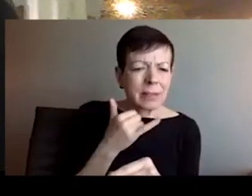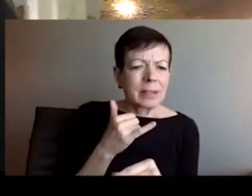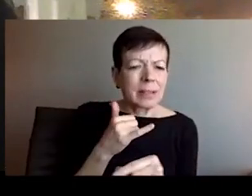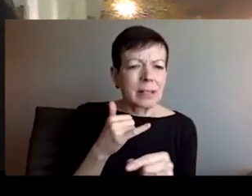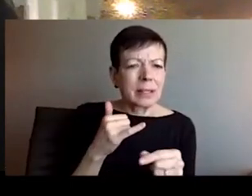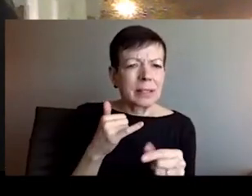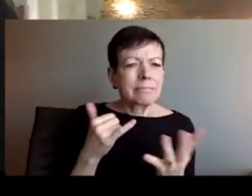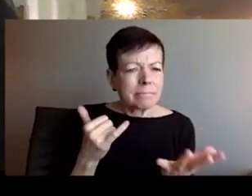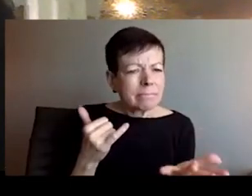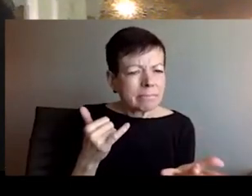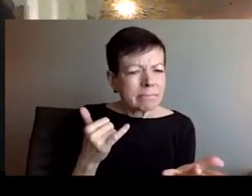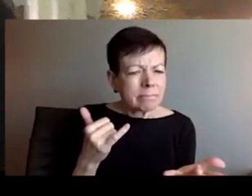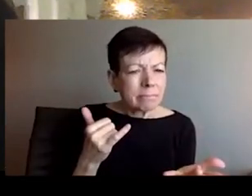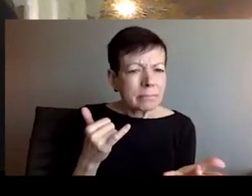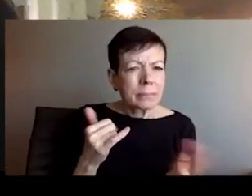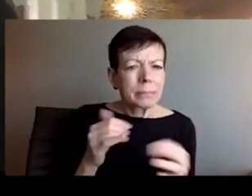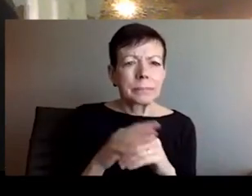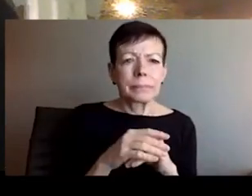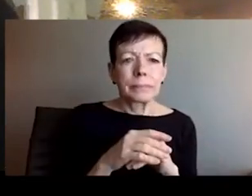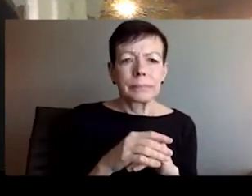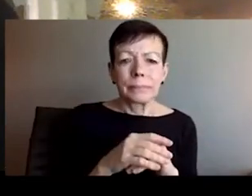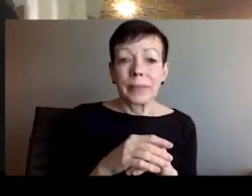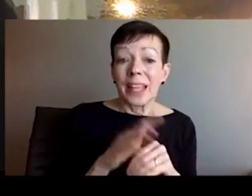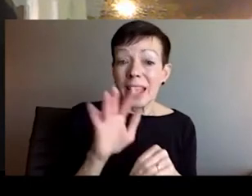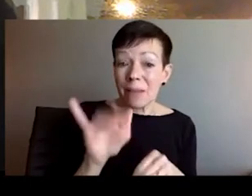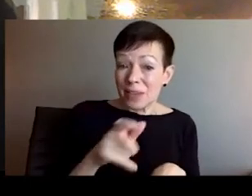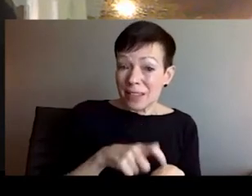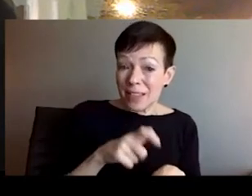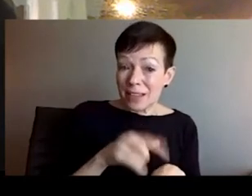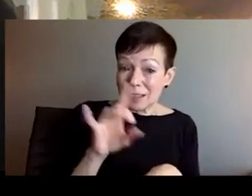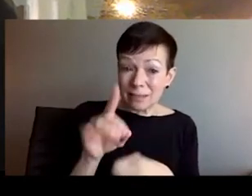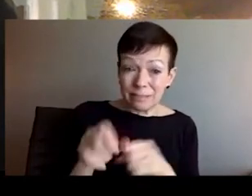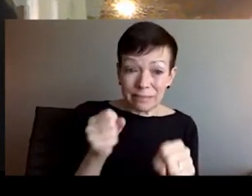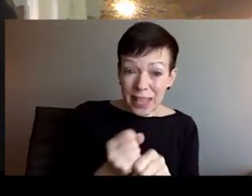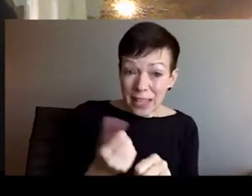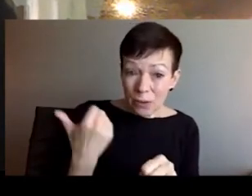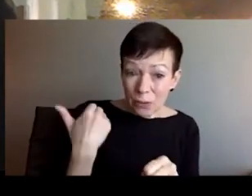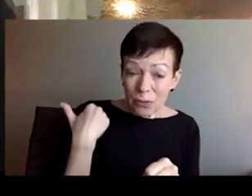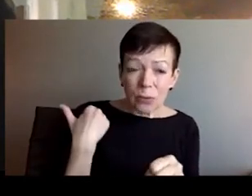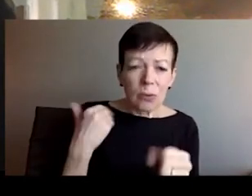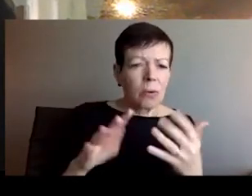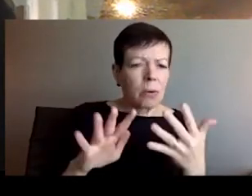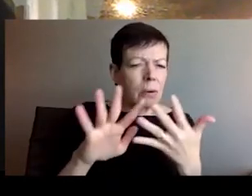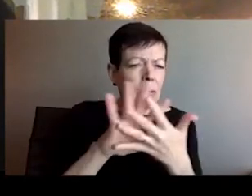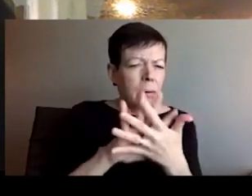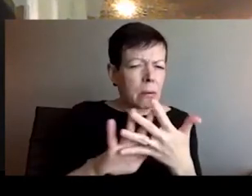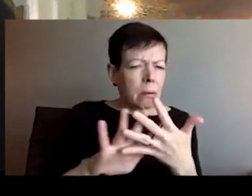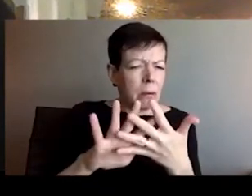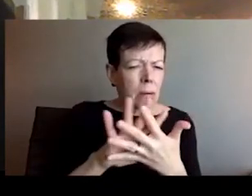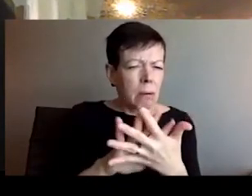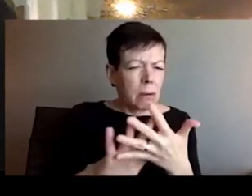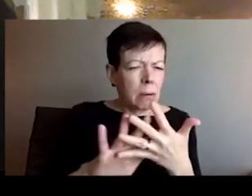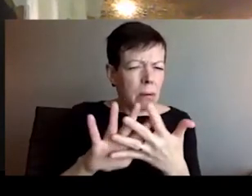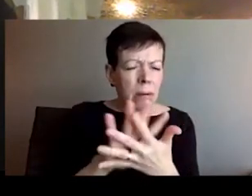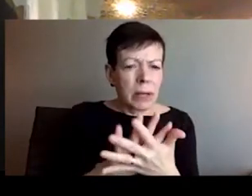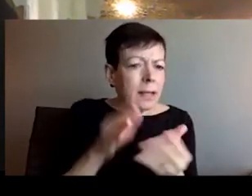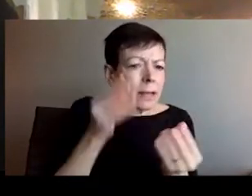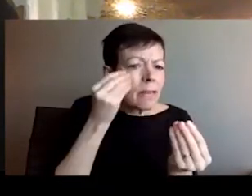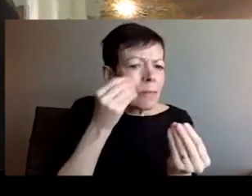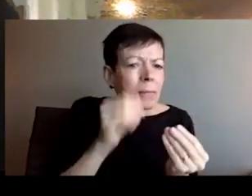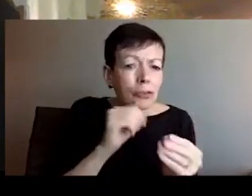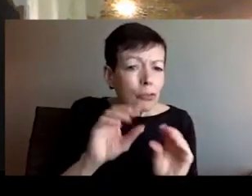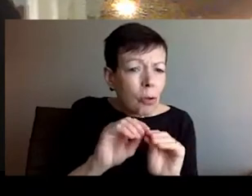kind of separatists or rebels on the east of Ukraine. So this is why